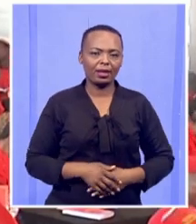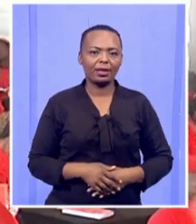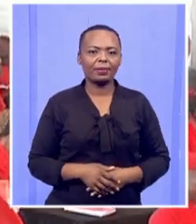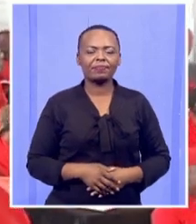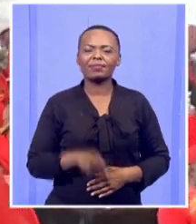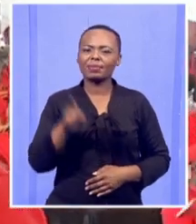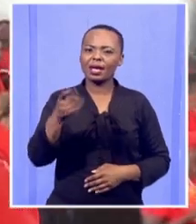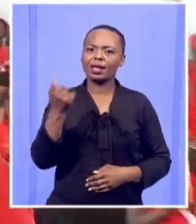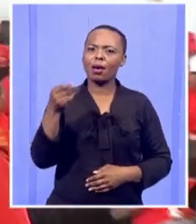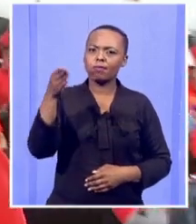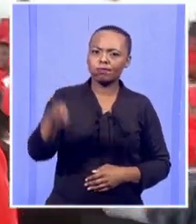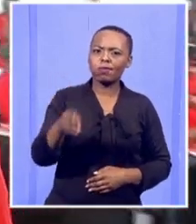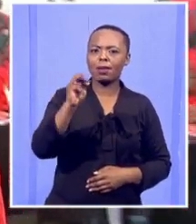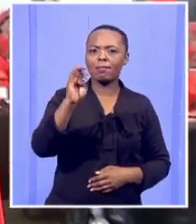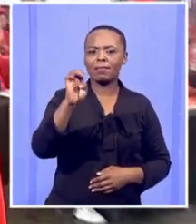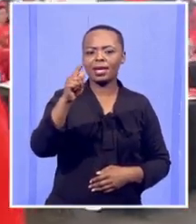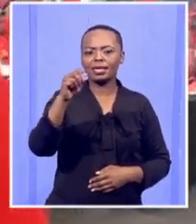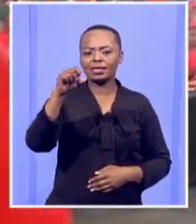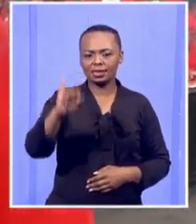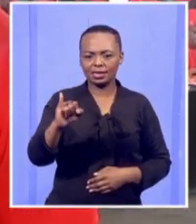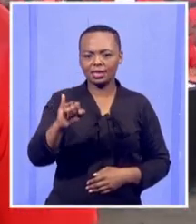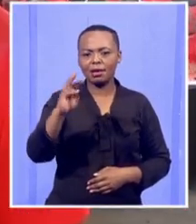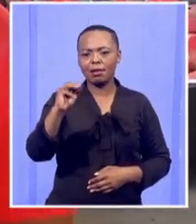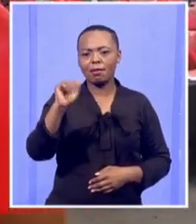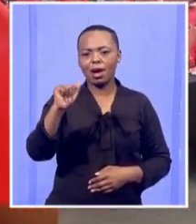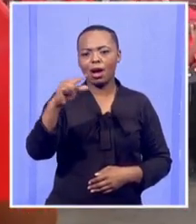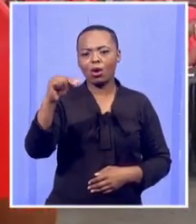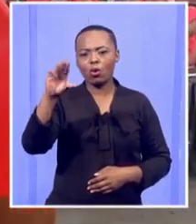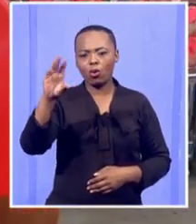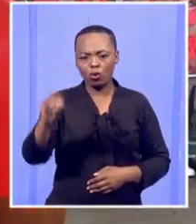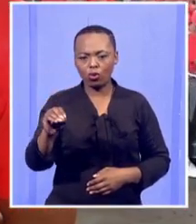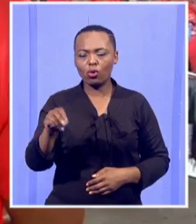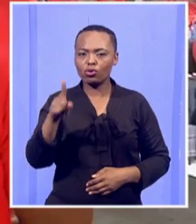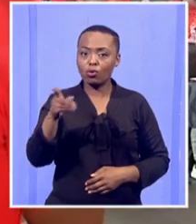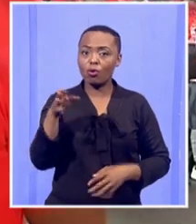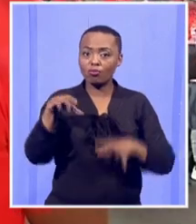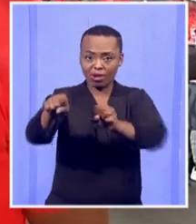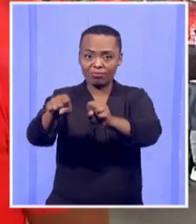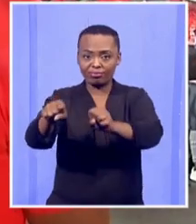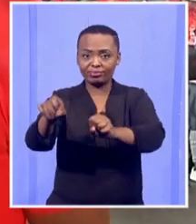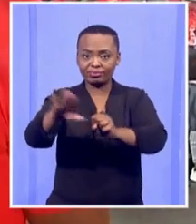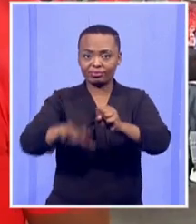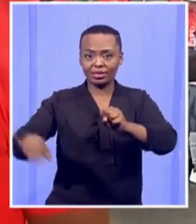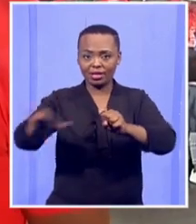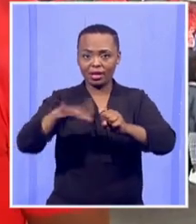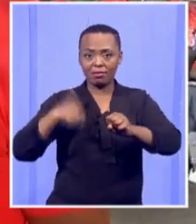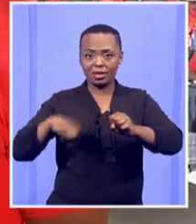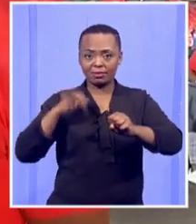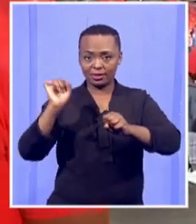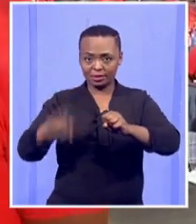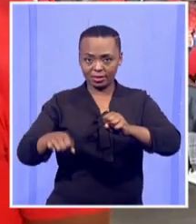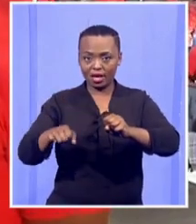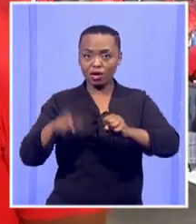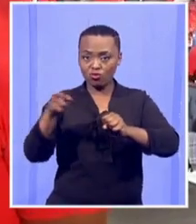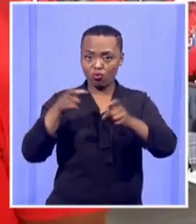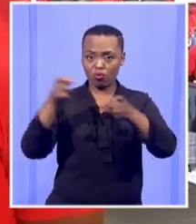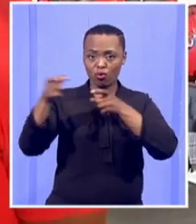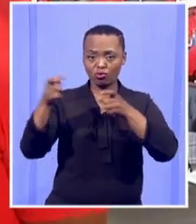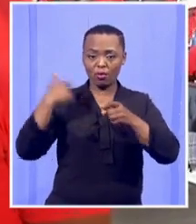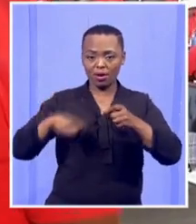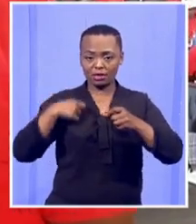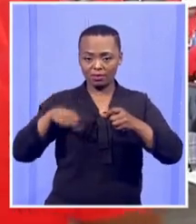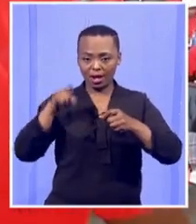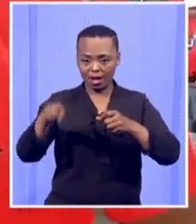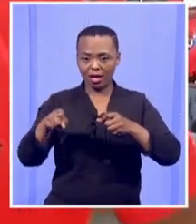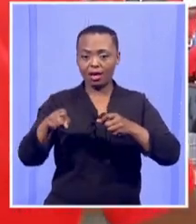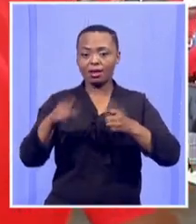Metzimahulu. You had an opportunity to be in position there of taking control of the municipality, having the position of the